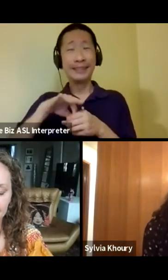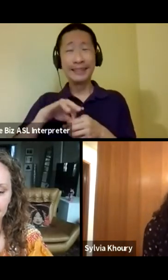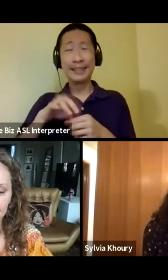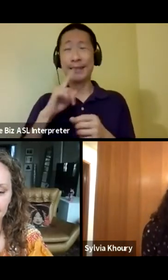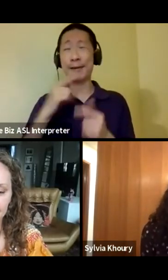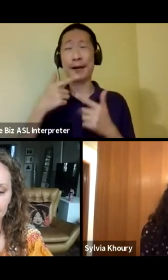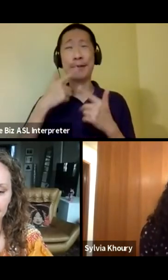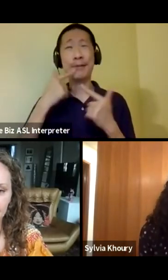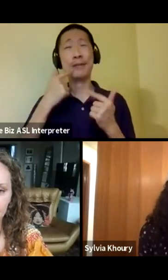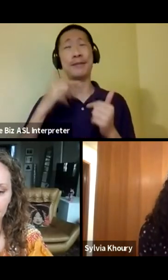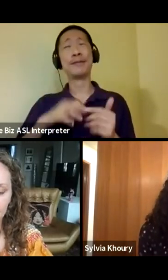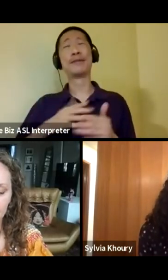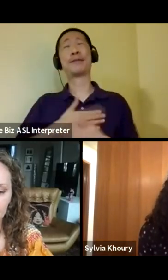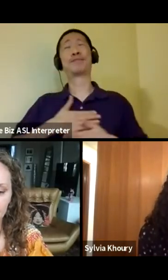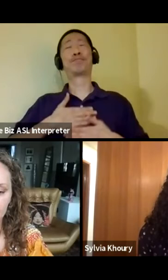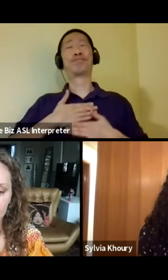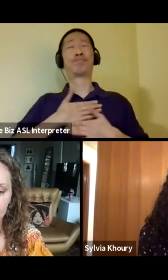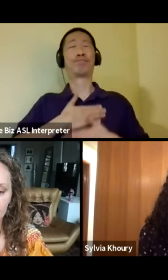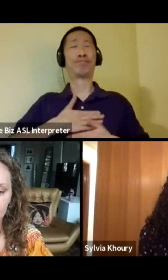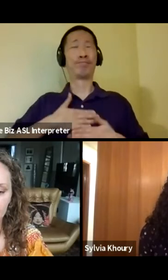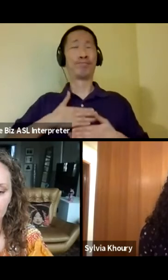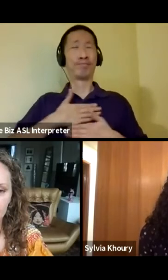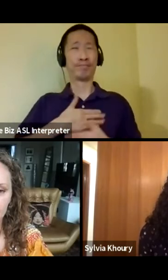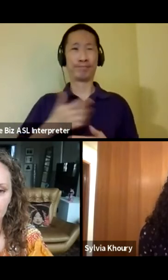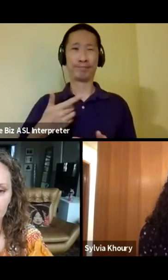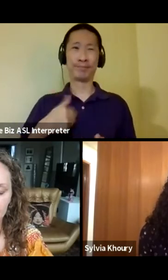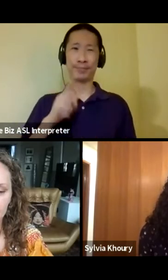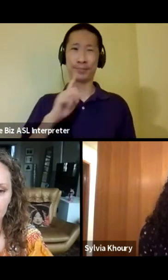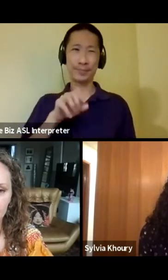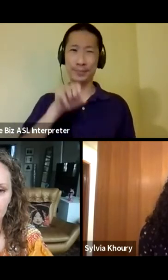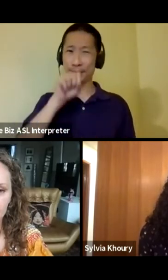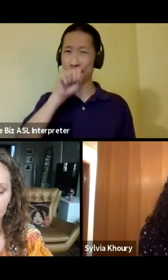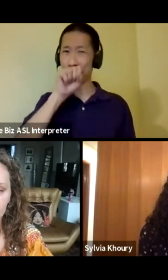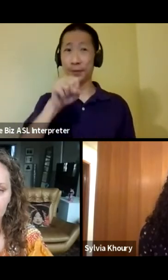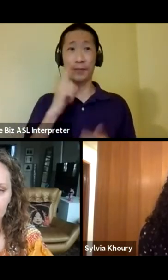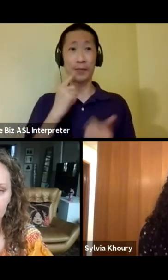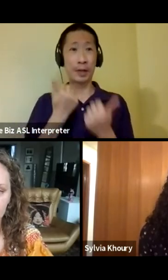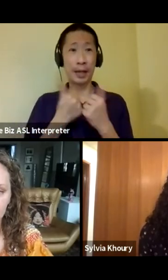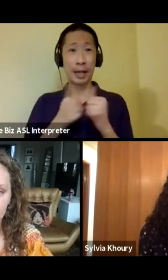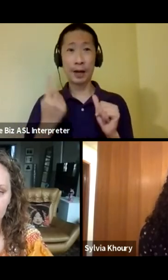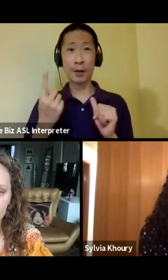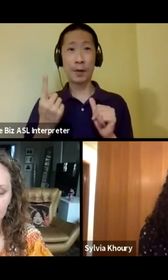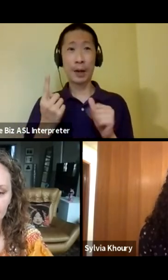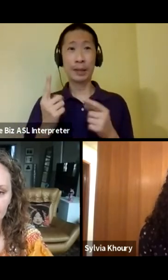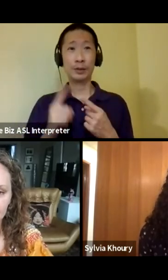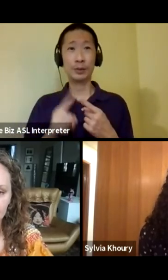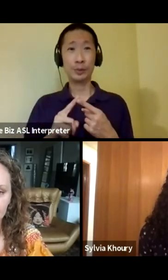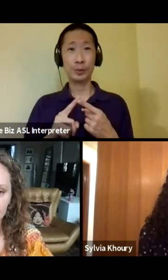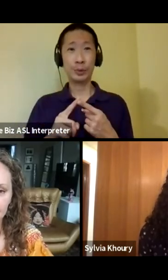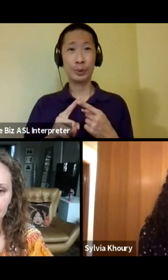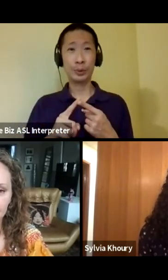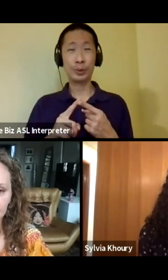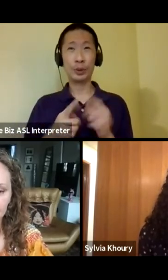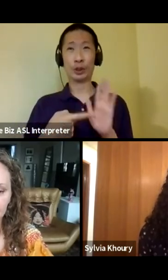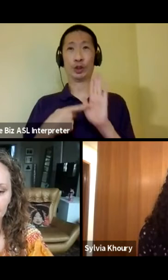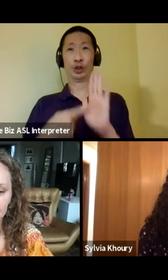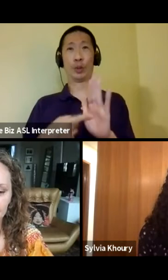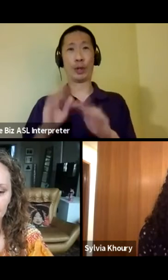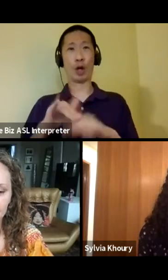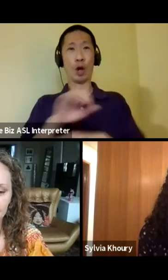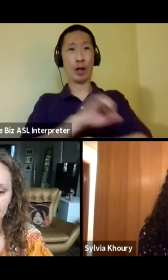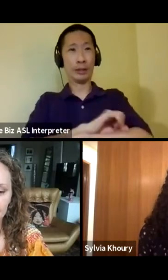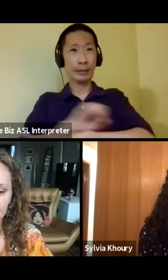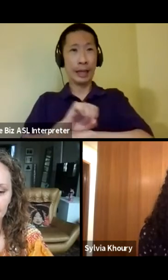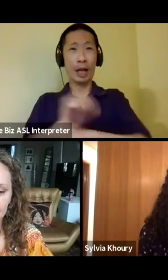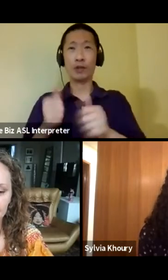And I, I would just really love for anybody to put that on stage or on screen.